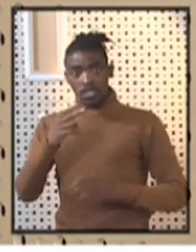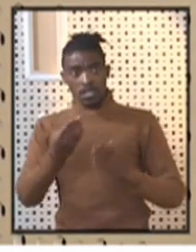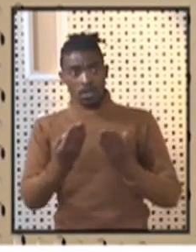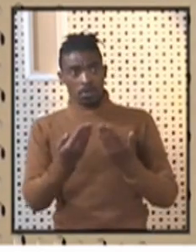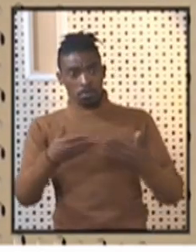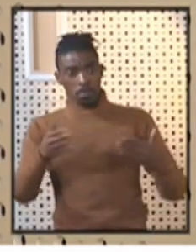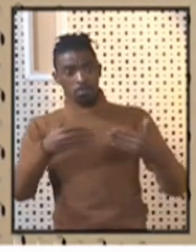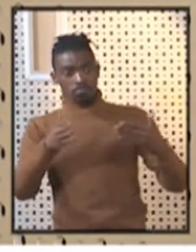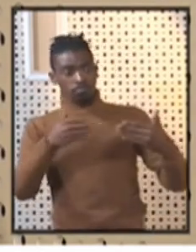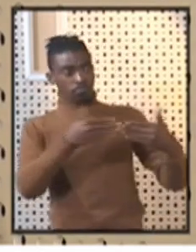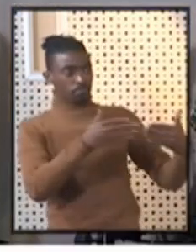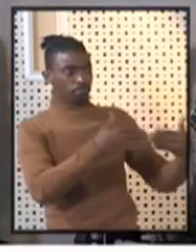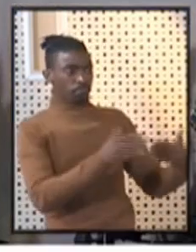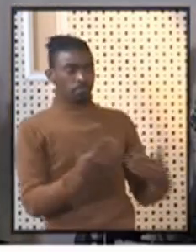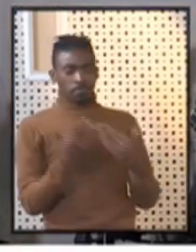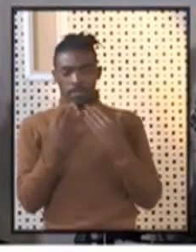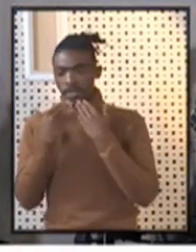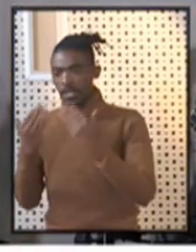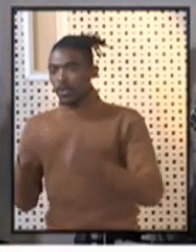Thank you very much.